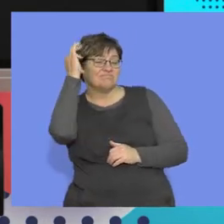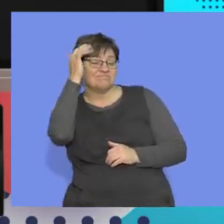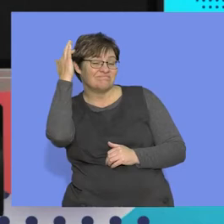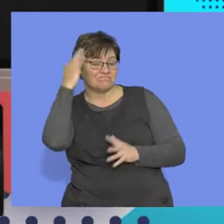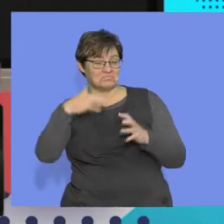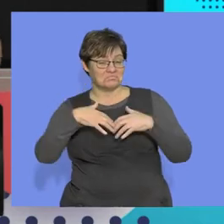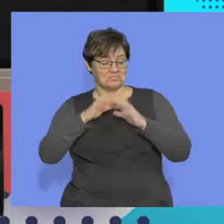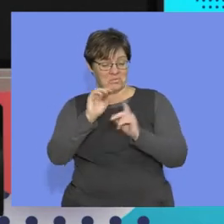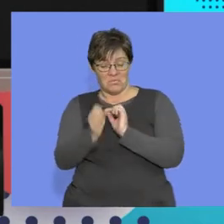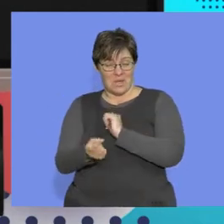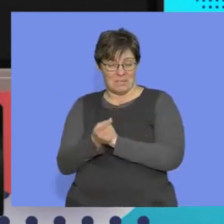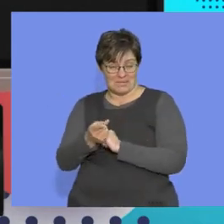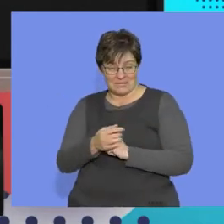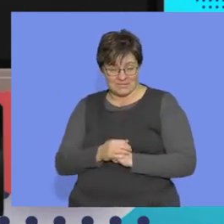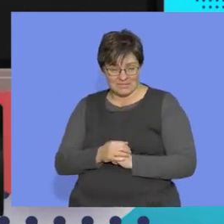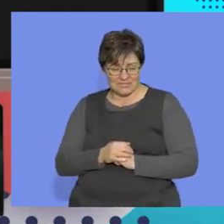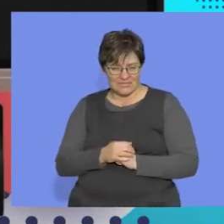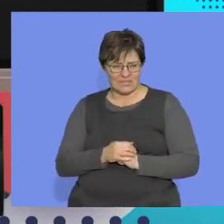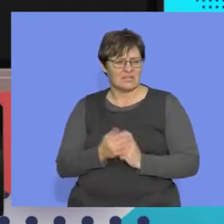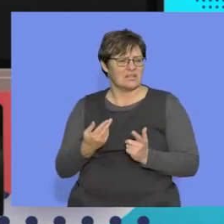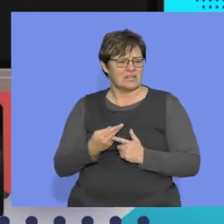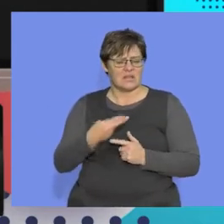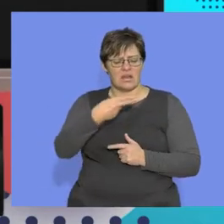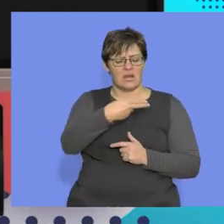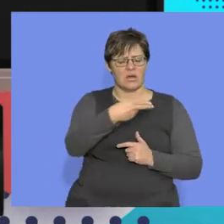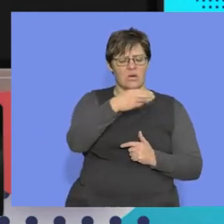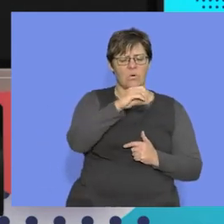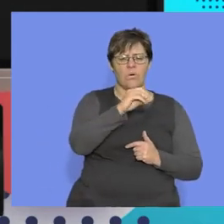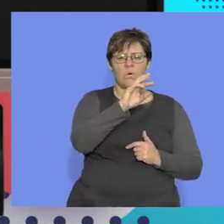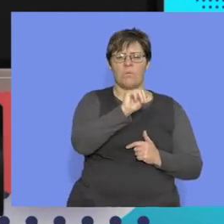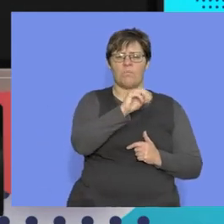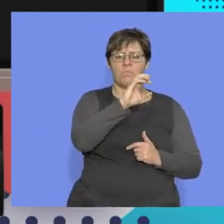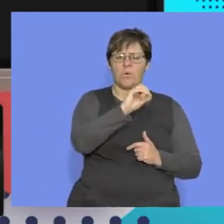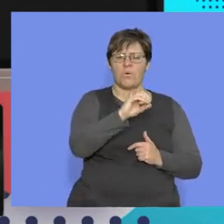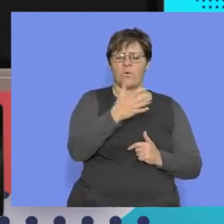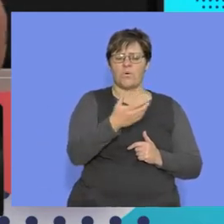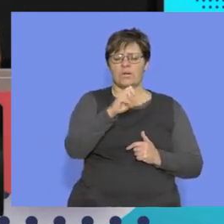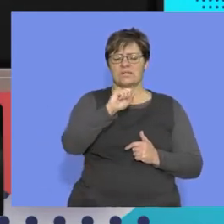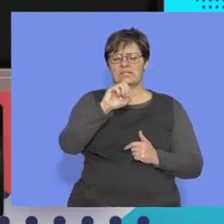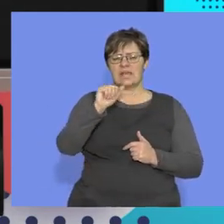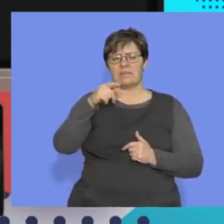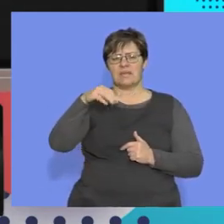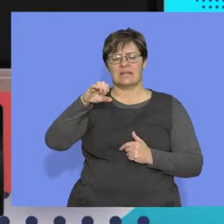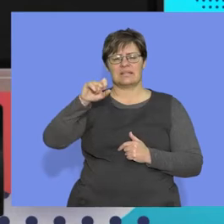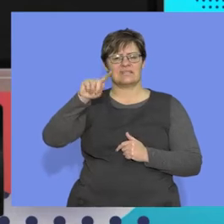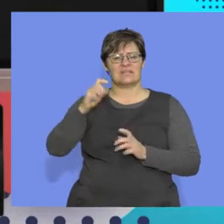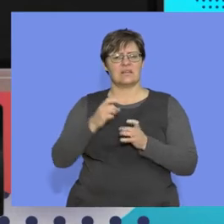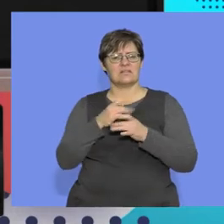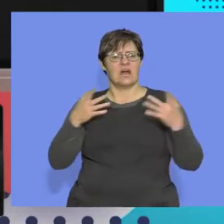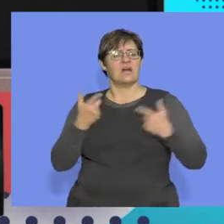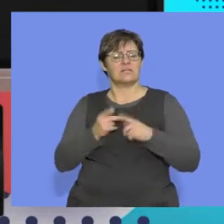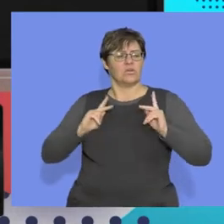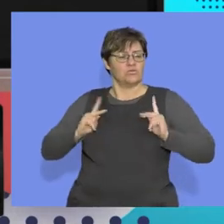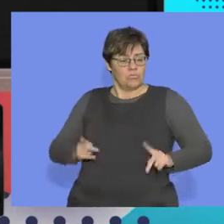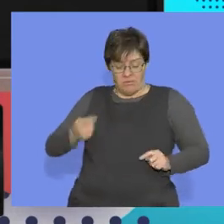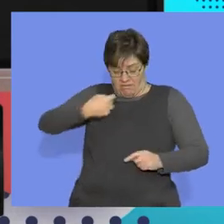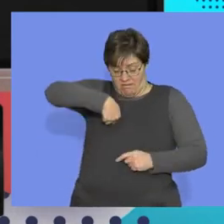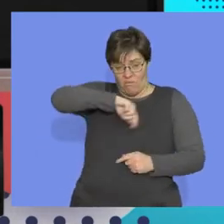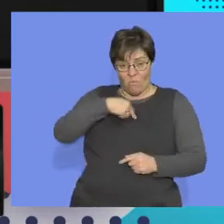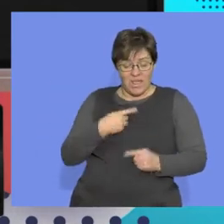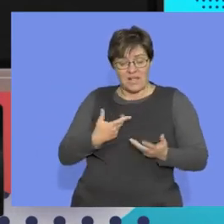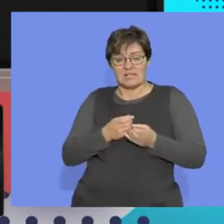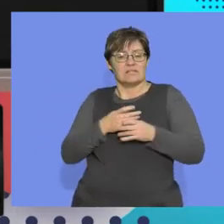time about where did homo sapiens start, all right? The homo sapiens, humans, us.